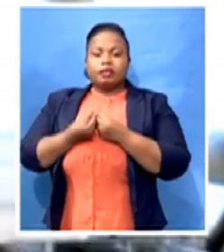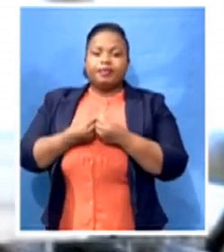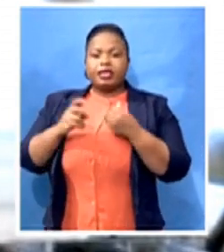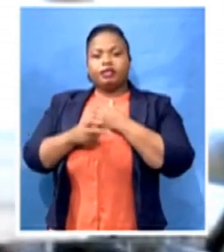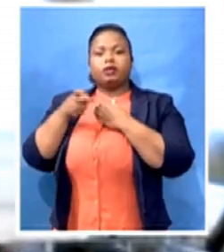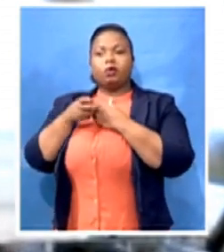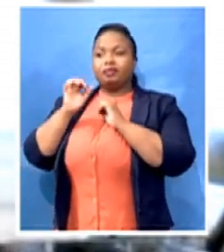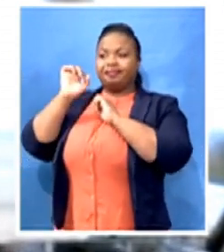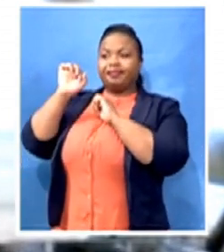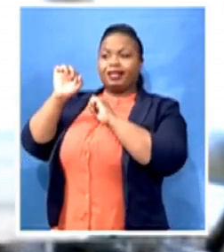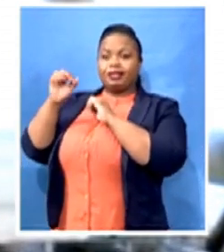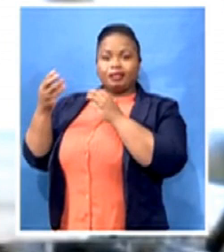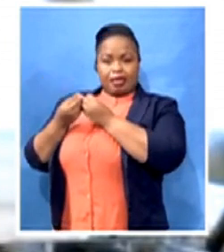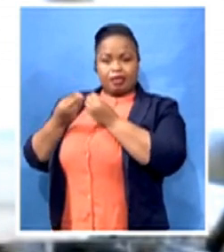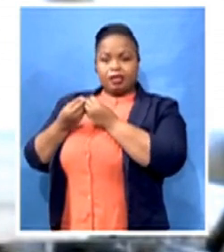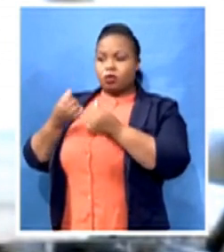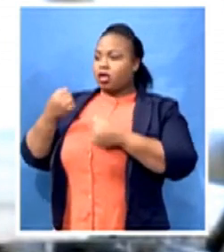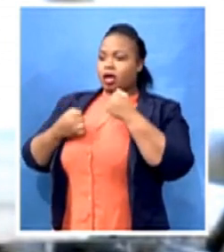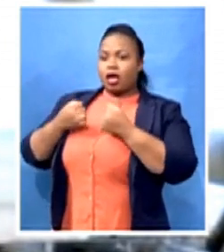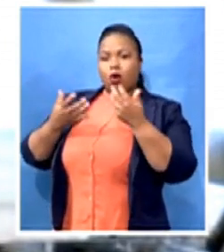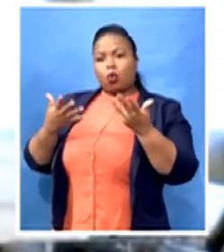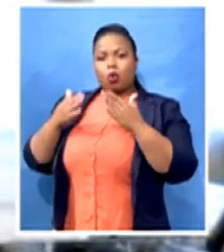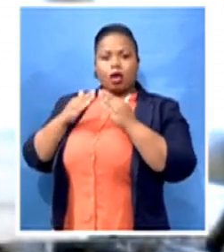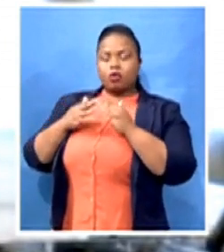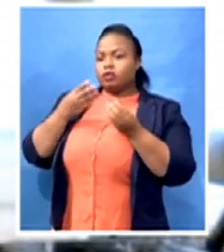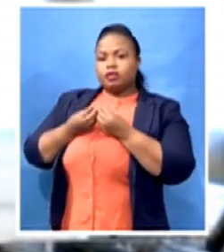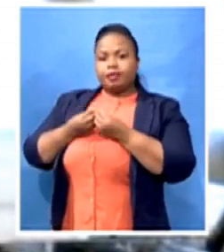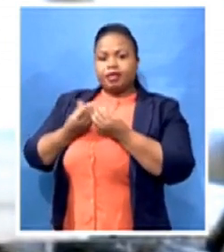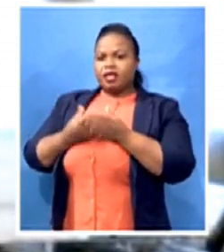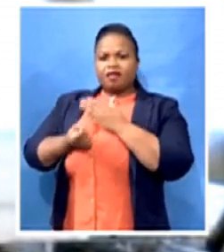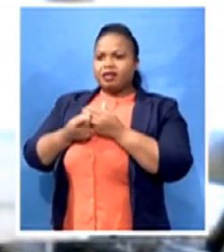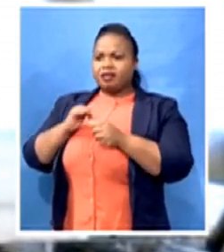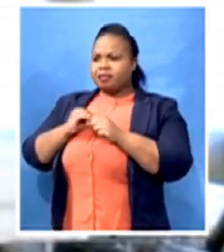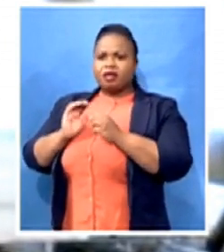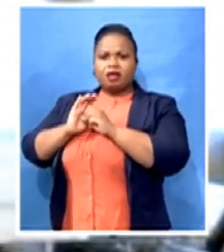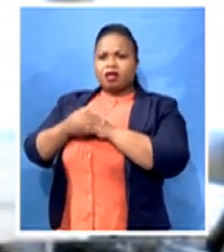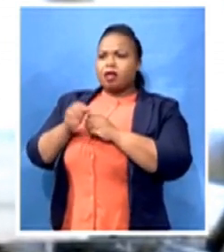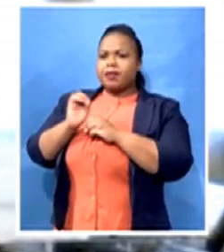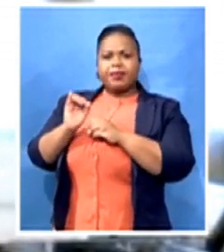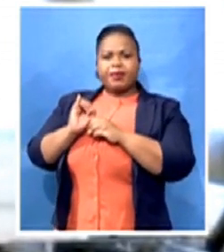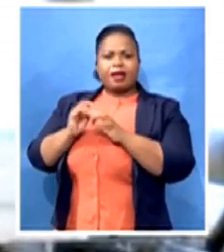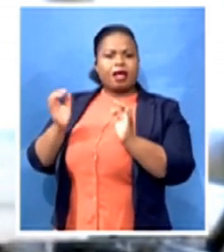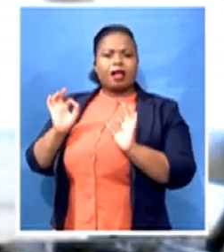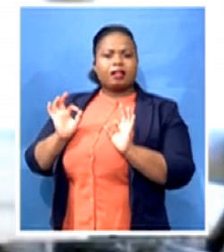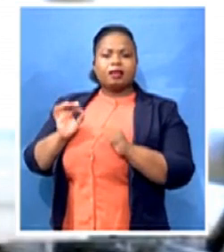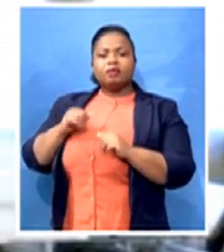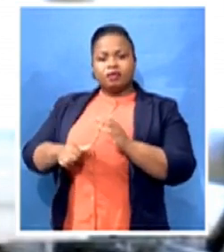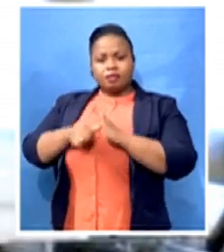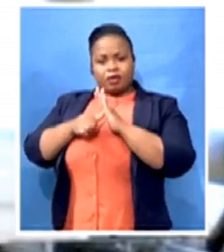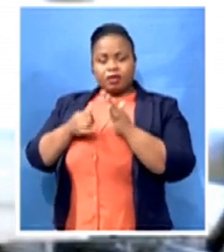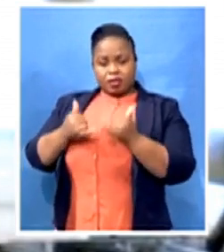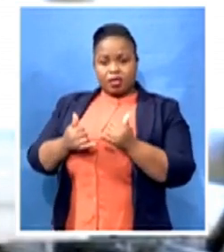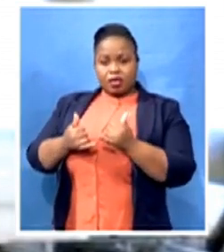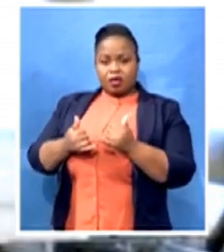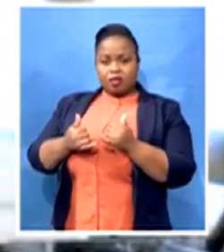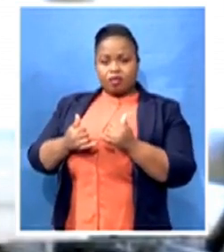you know, would not have the necessary cover. And that is why it's essential for one to be able to not cancel cover,